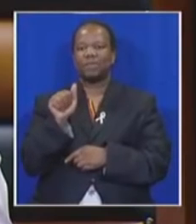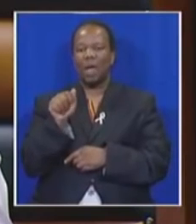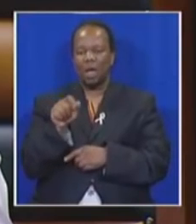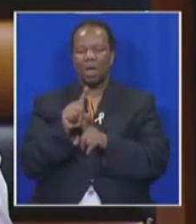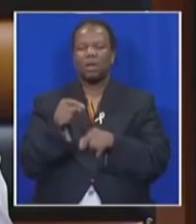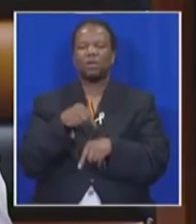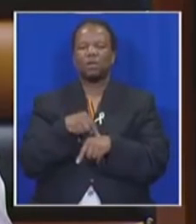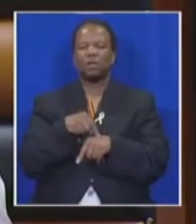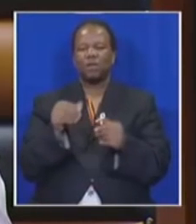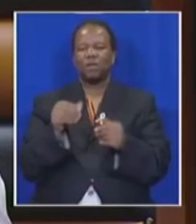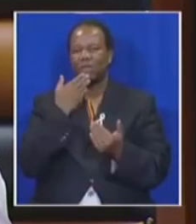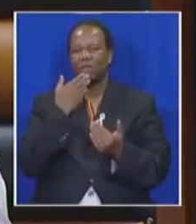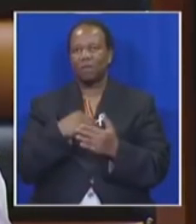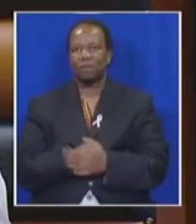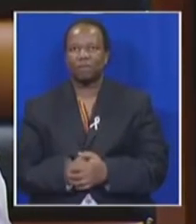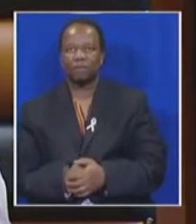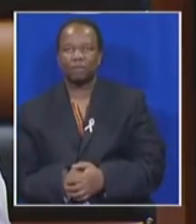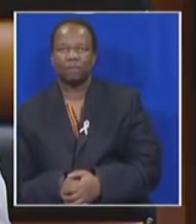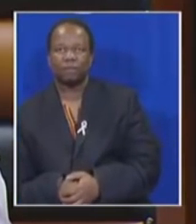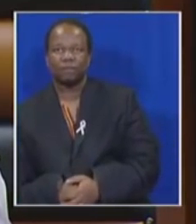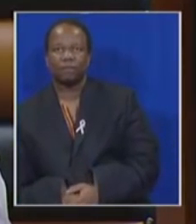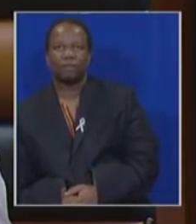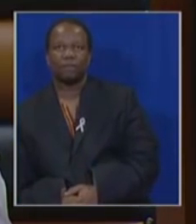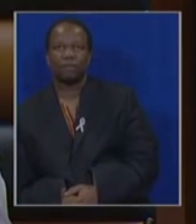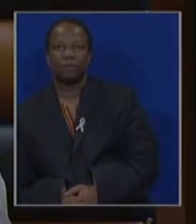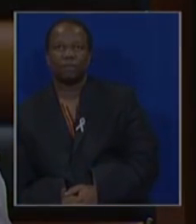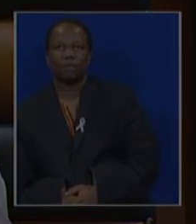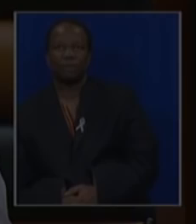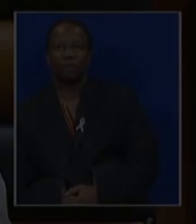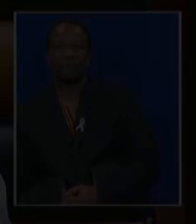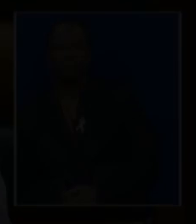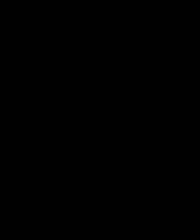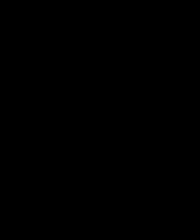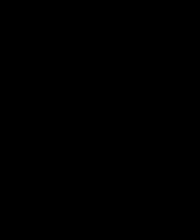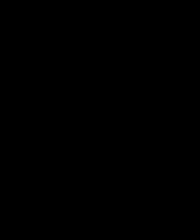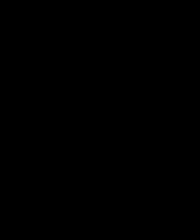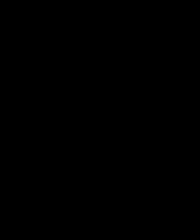expired. Thank you. Did I miss your name? Honourable member, your time has expired.